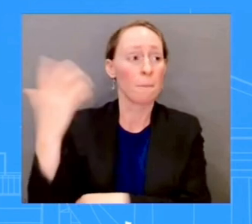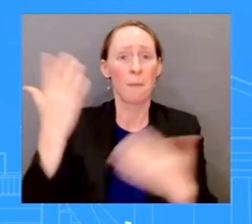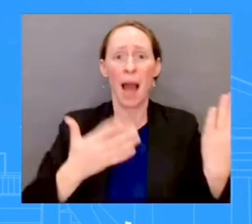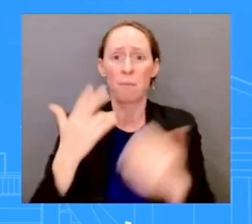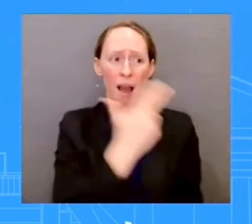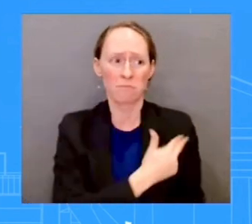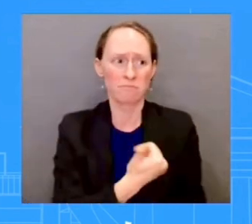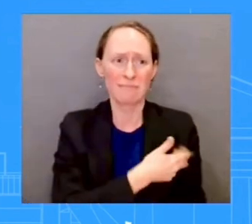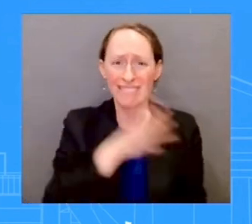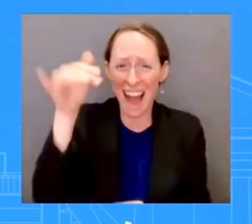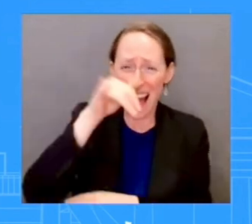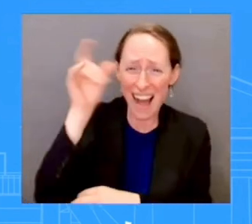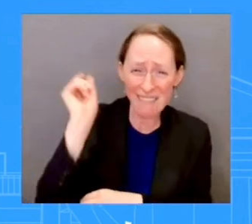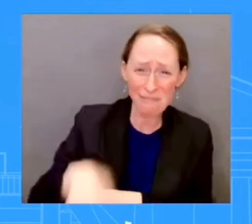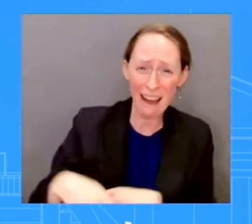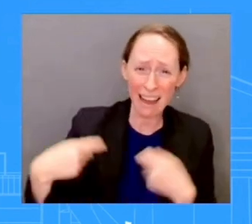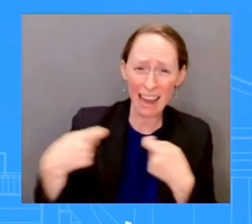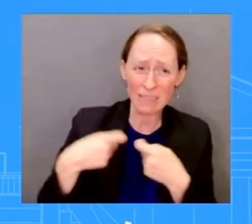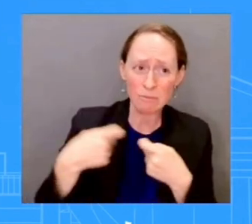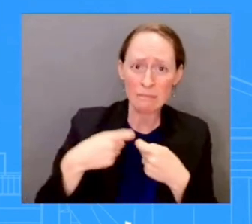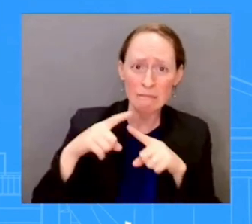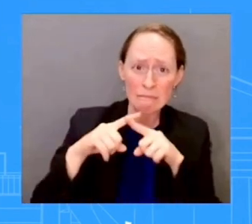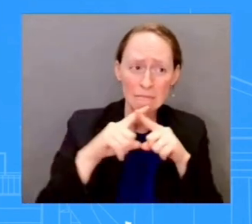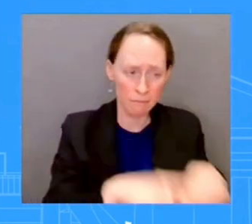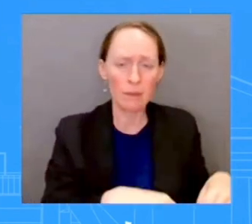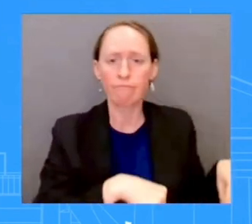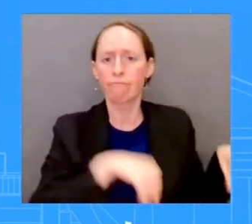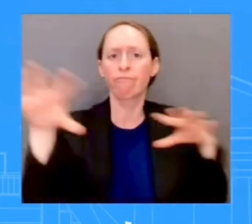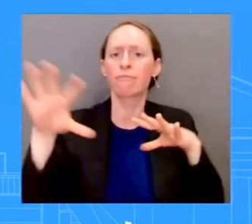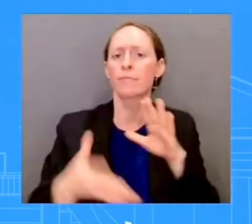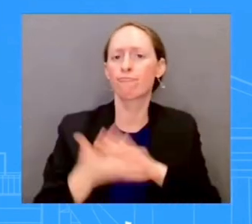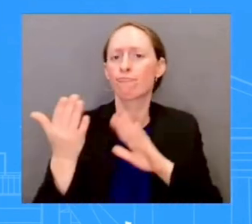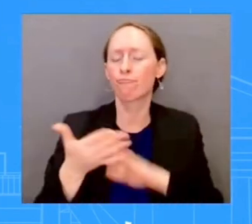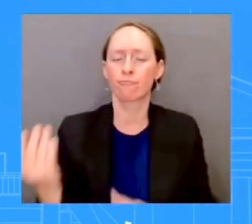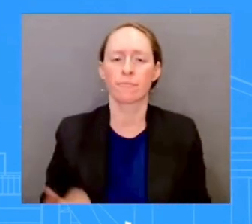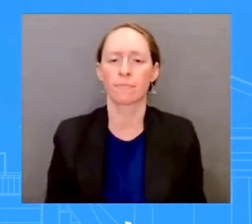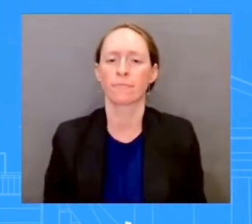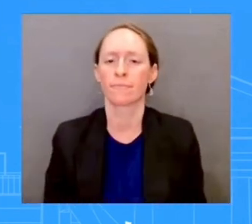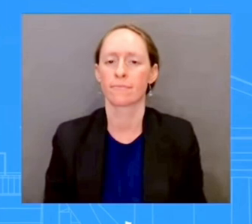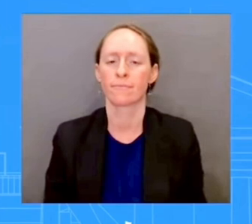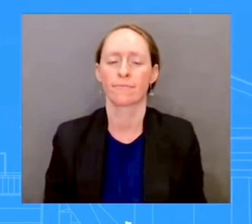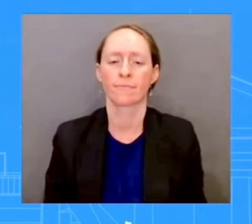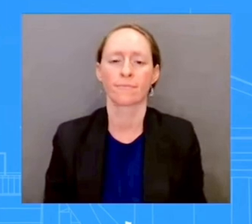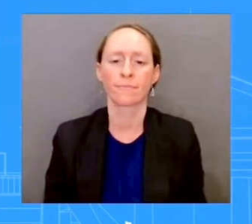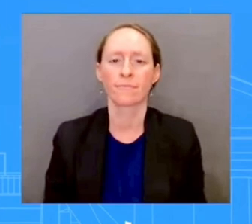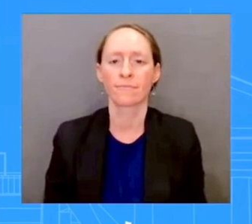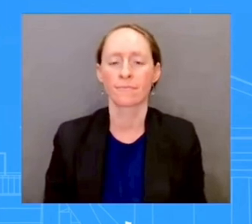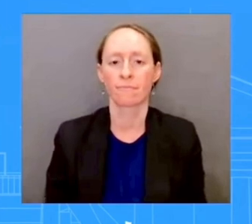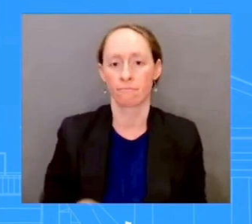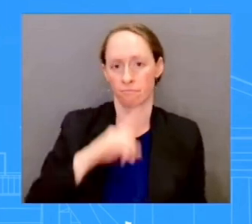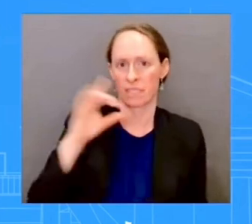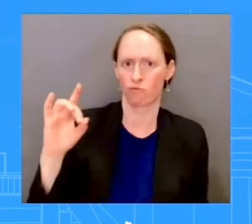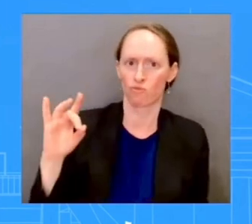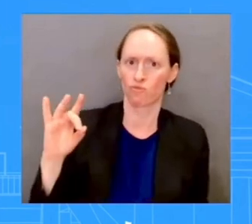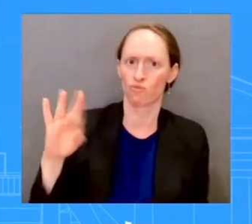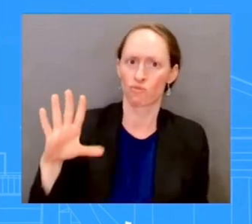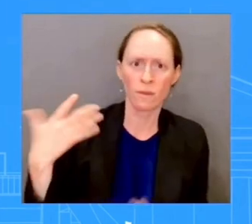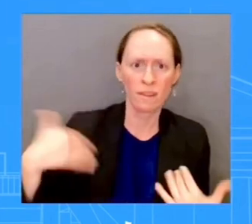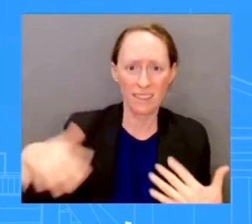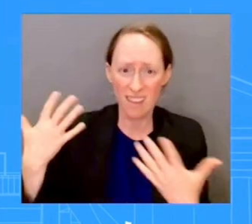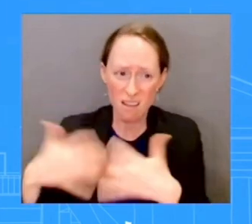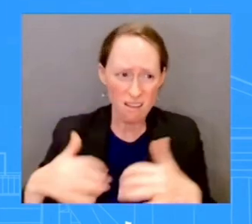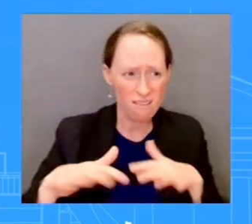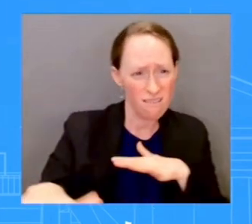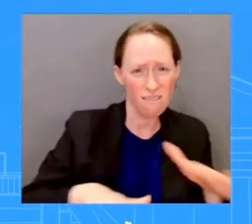deal of work that goes on behind the scenes to ensure that the electric grid can be maintained for people to have